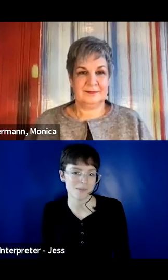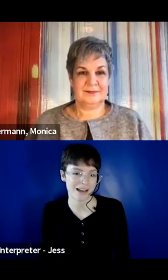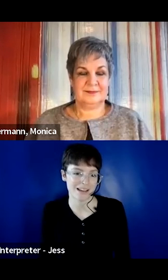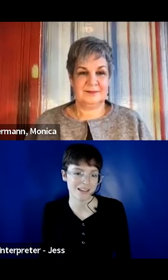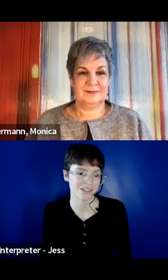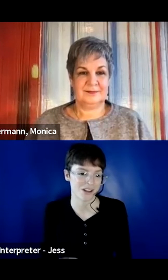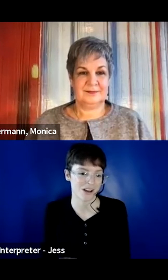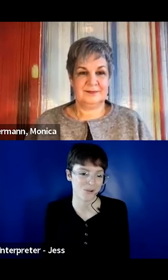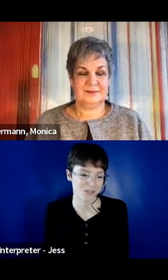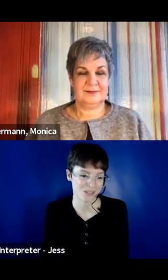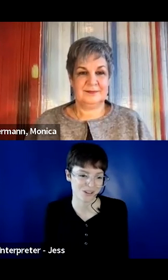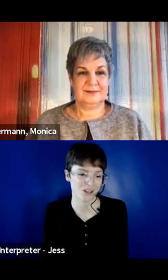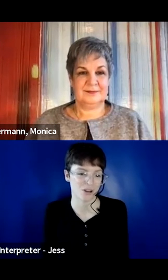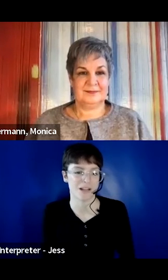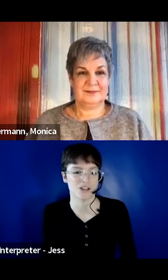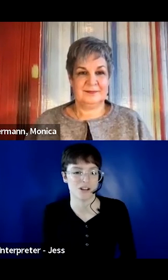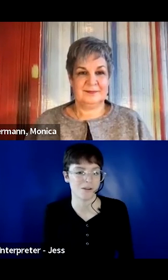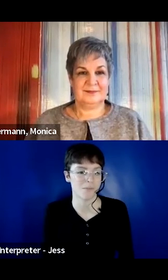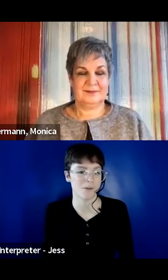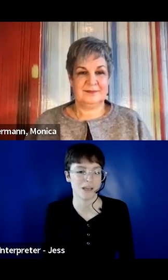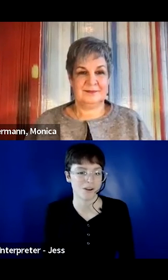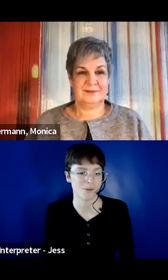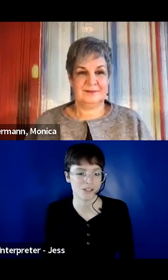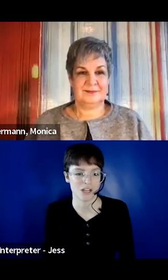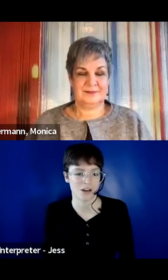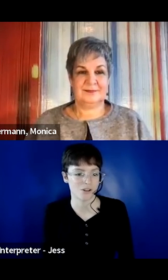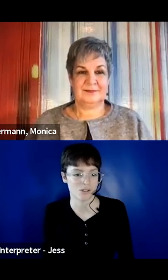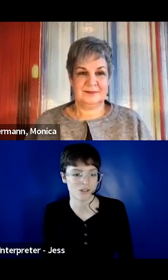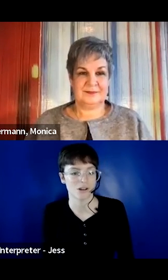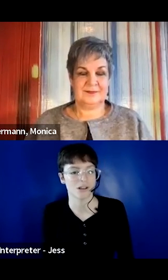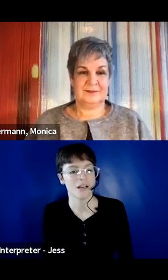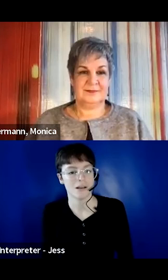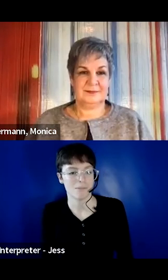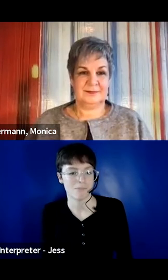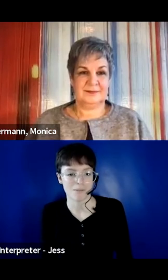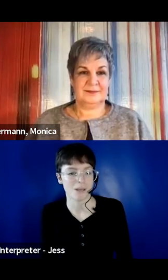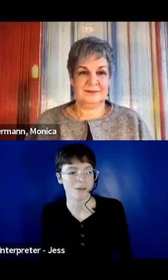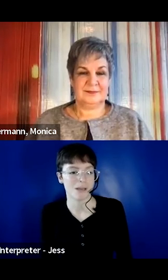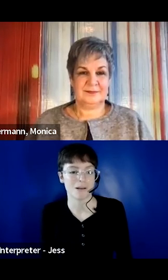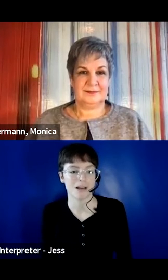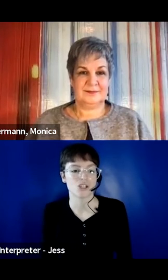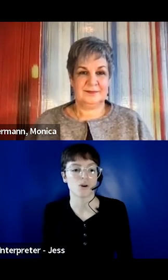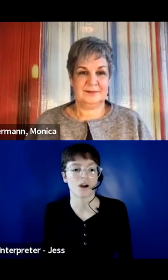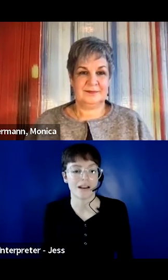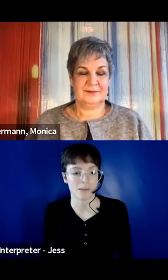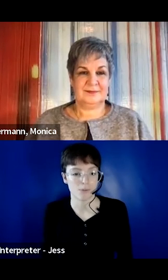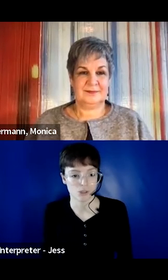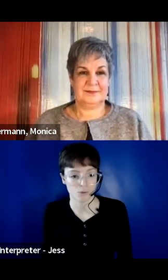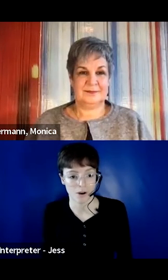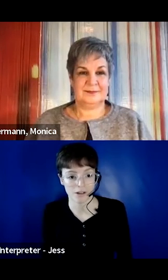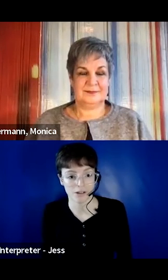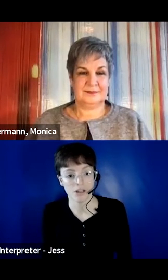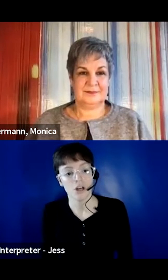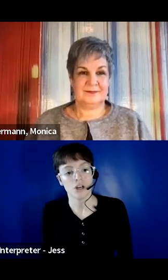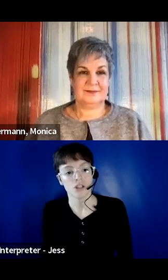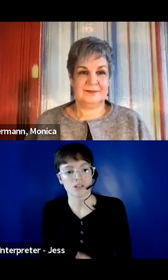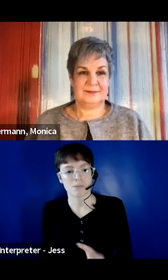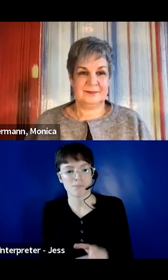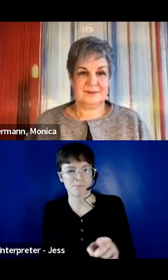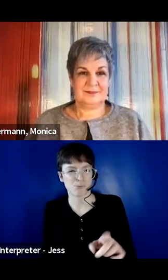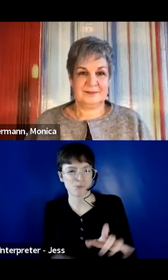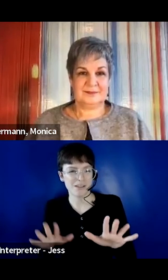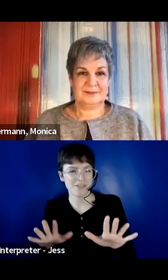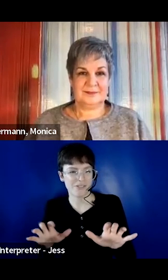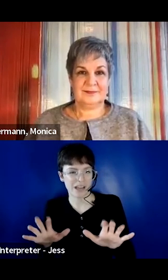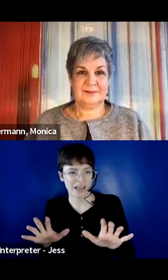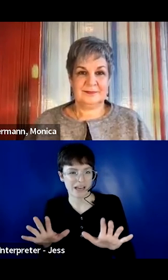Same as, uh, was earlier mentioned, being a wheelchair user might be because you are unable to walk. So as